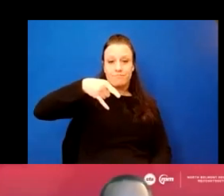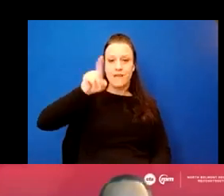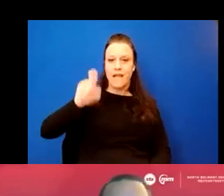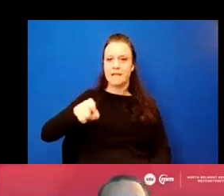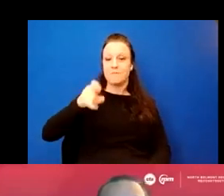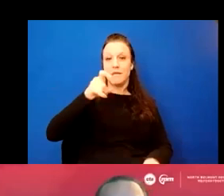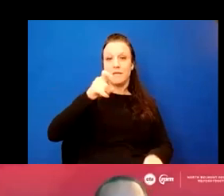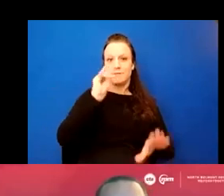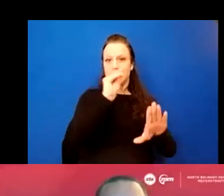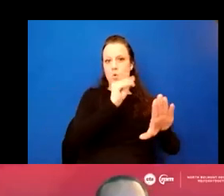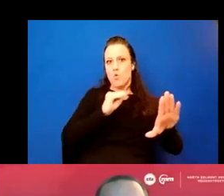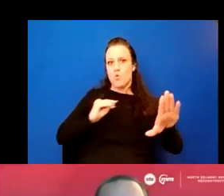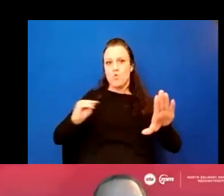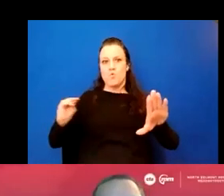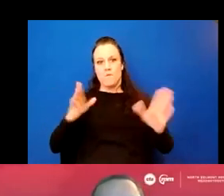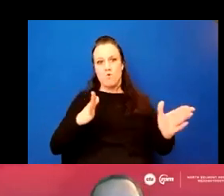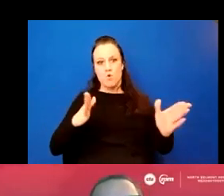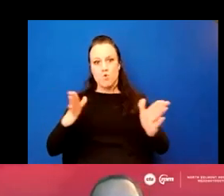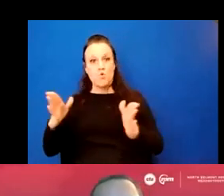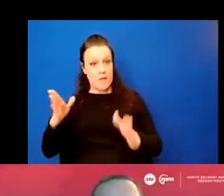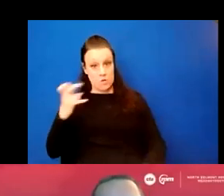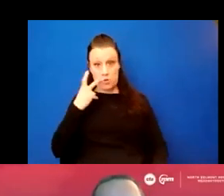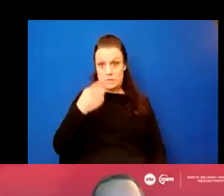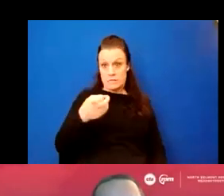relocated. As you can see, we,